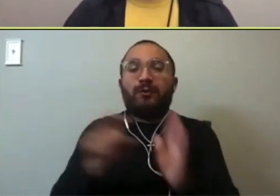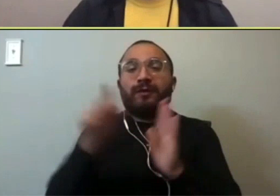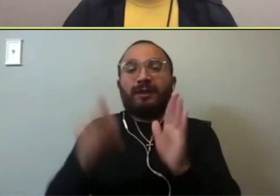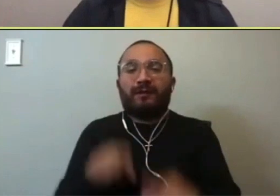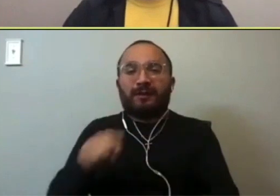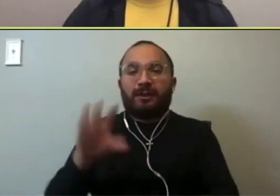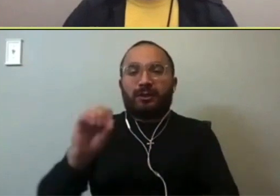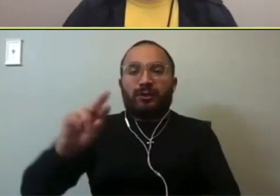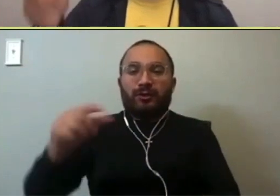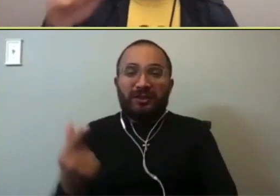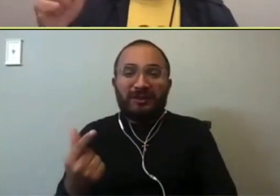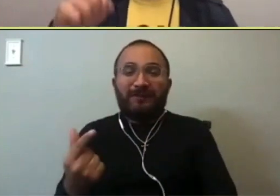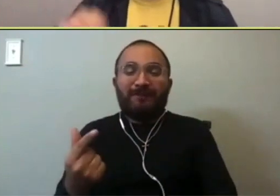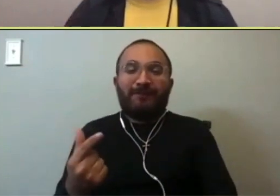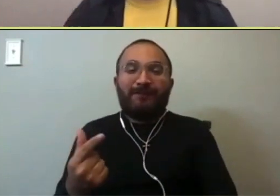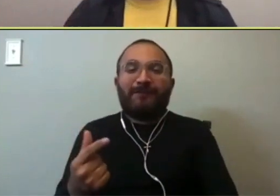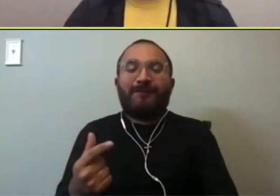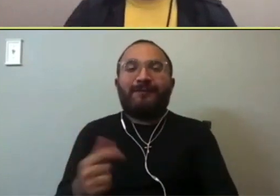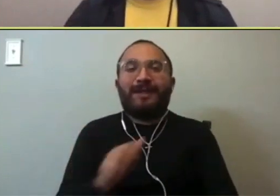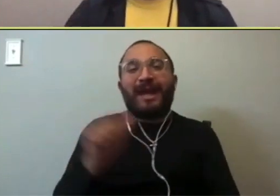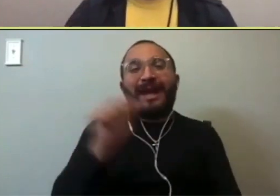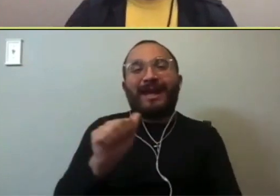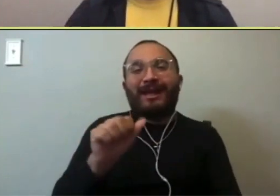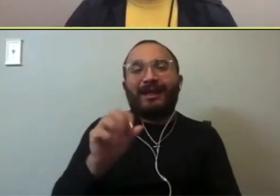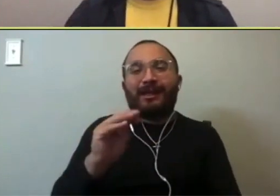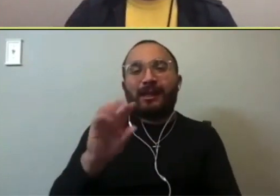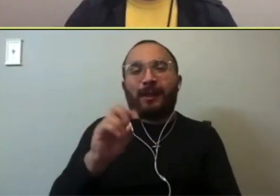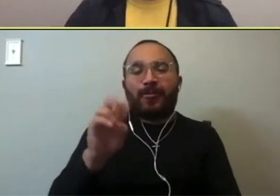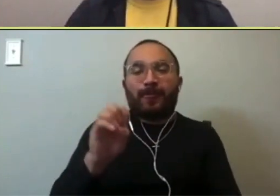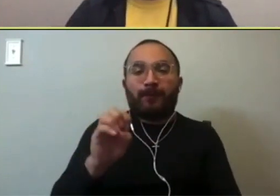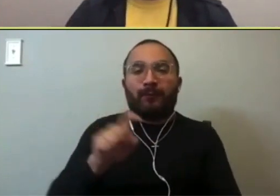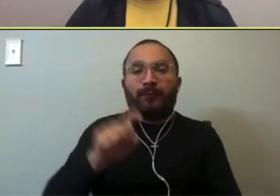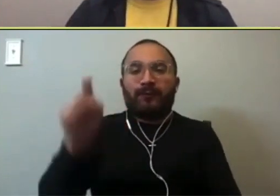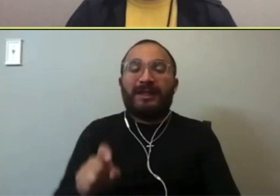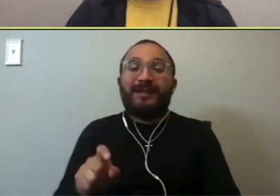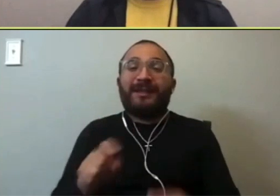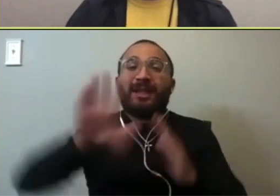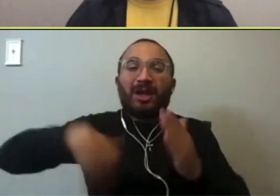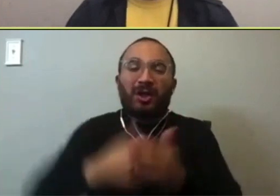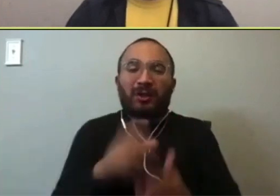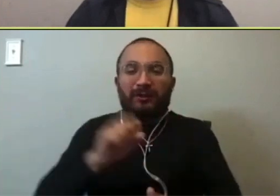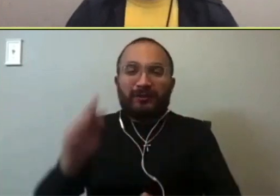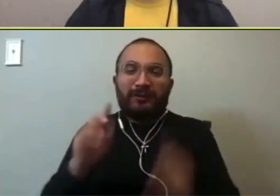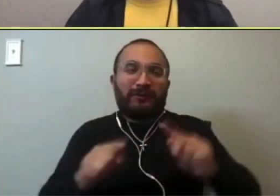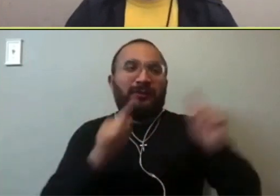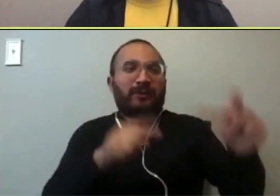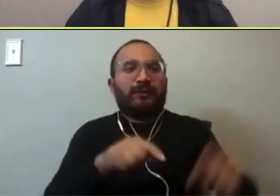as well as at Move Texas on all social medias. In fact, if you go over to our Instagram,